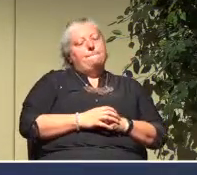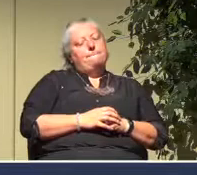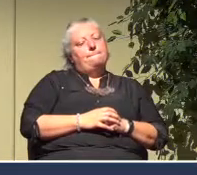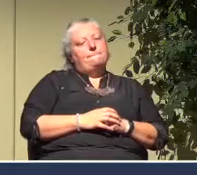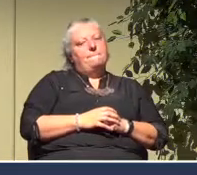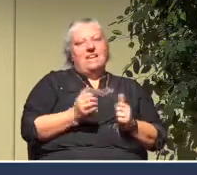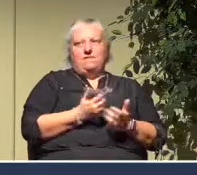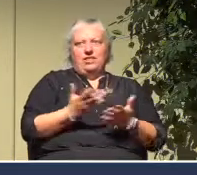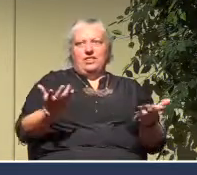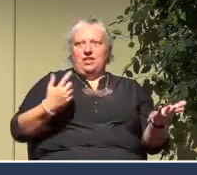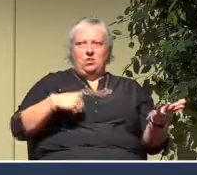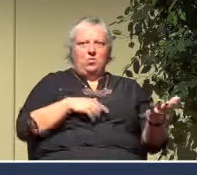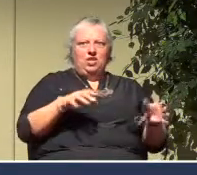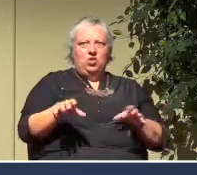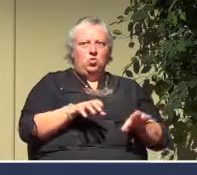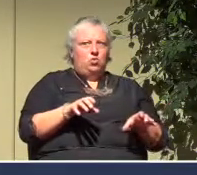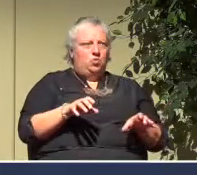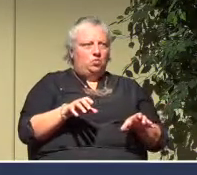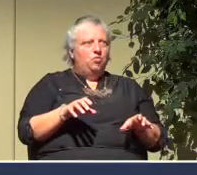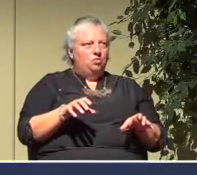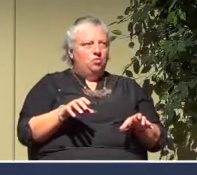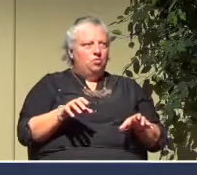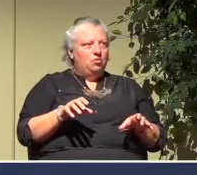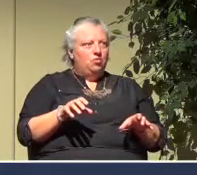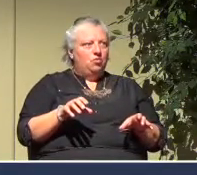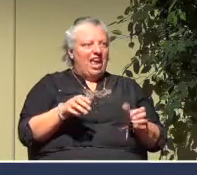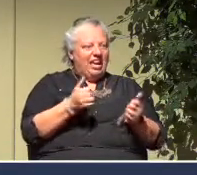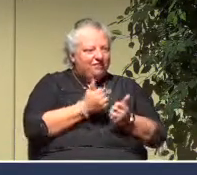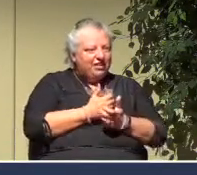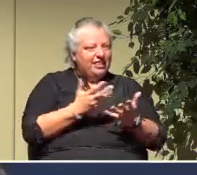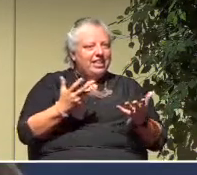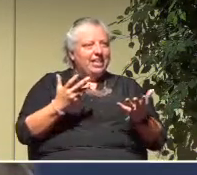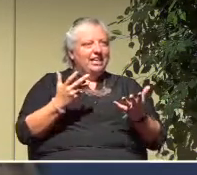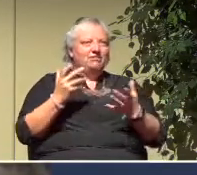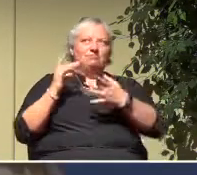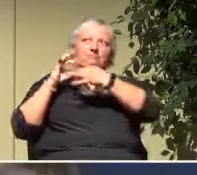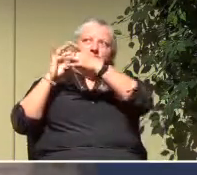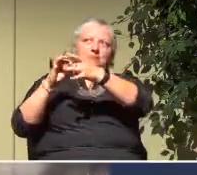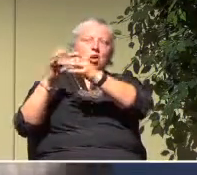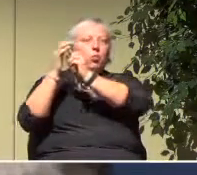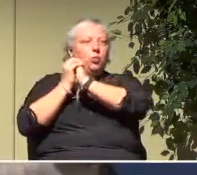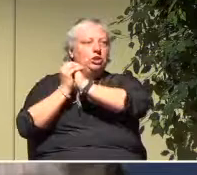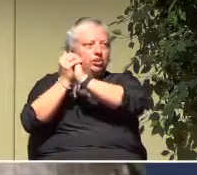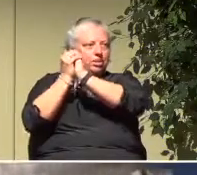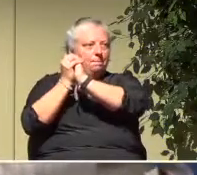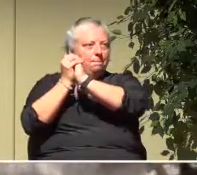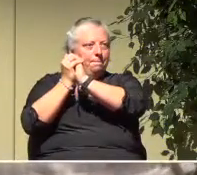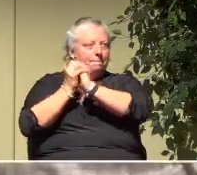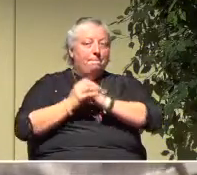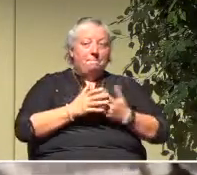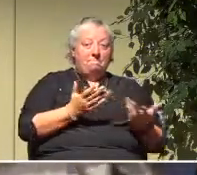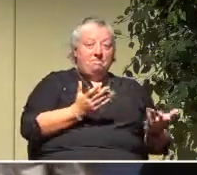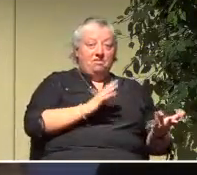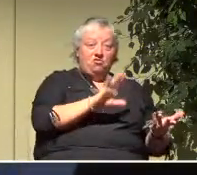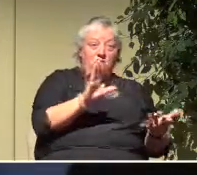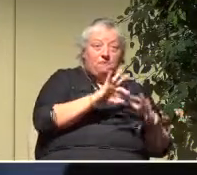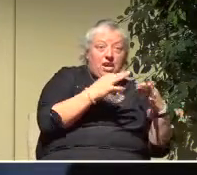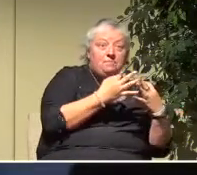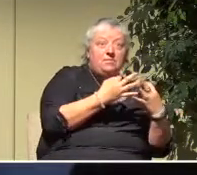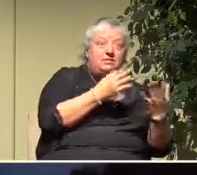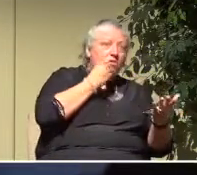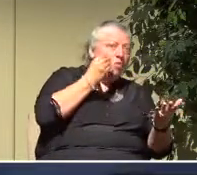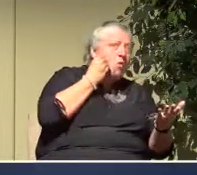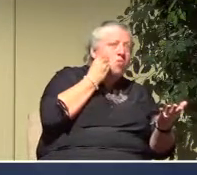Everything we do. Everything we do is worship. Everything you do in your family, in your household,